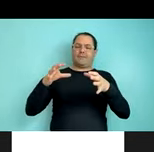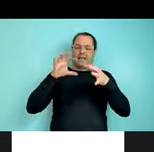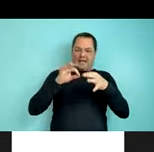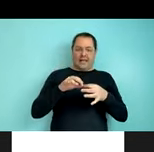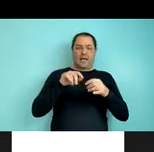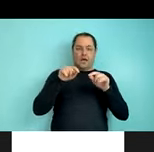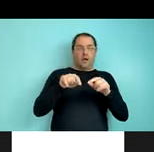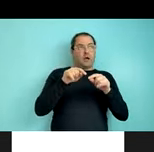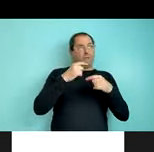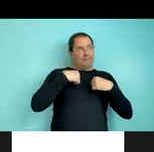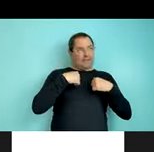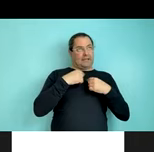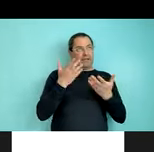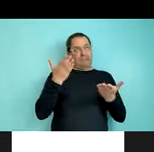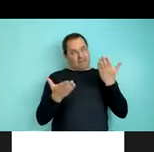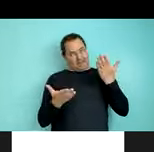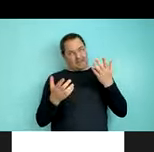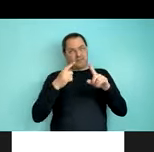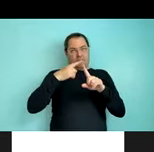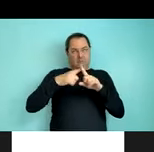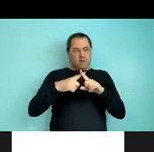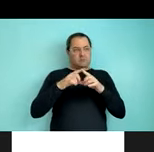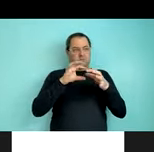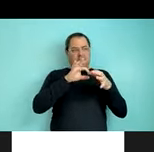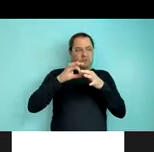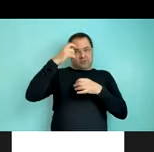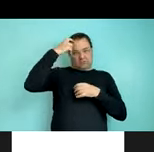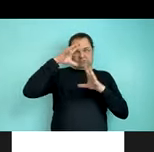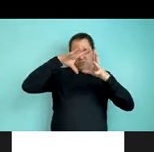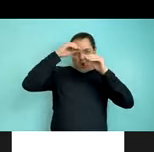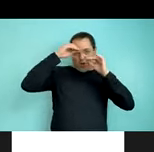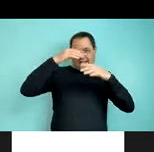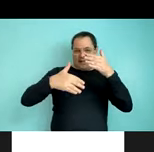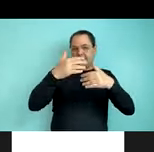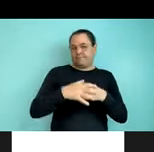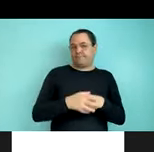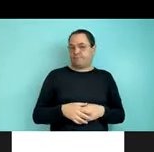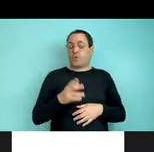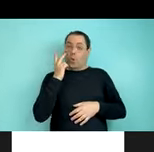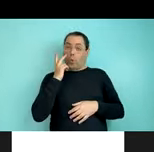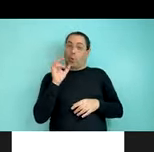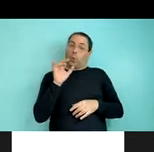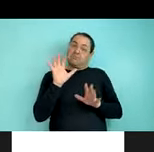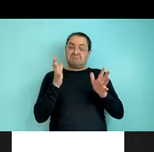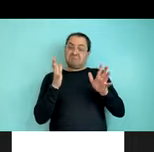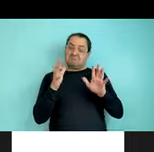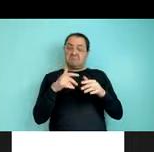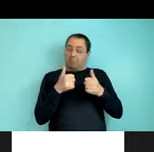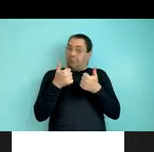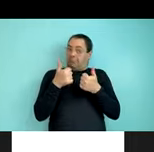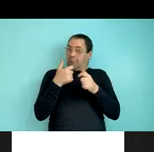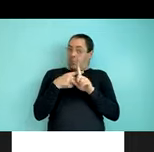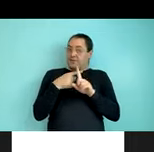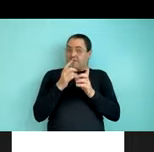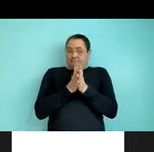two biases interact. So as a first look, these results are super promising, and we're really